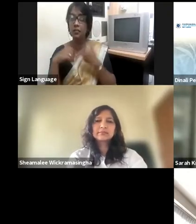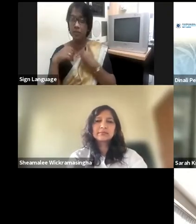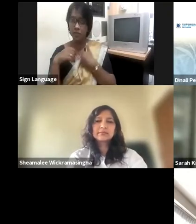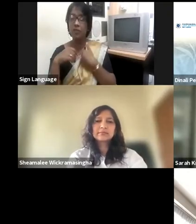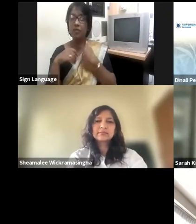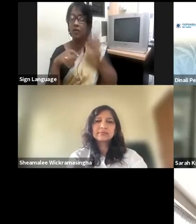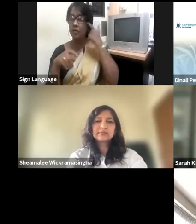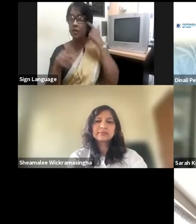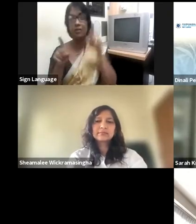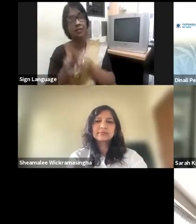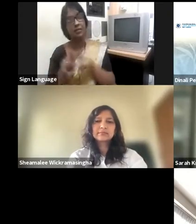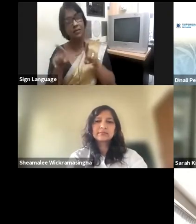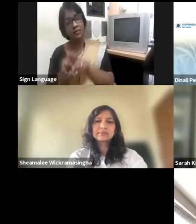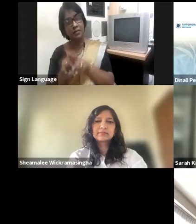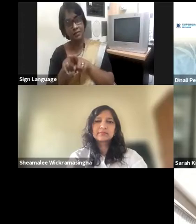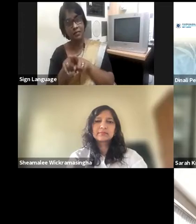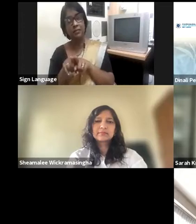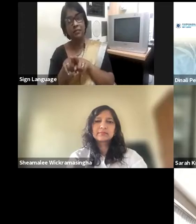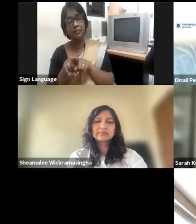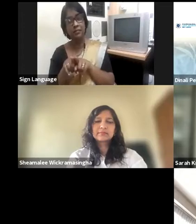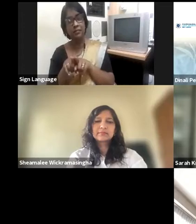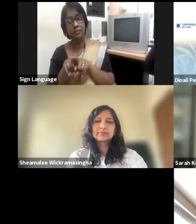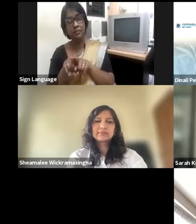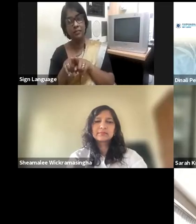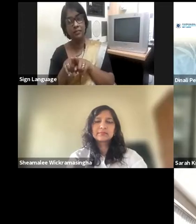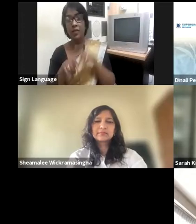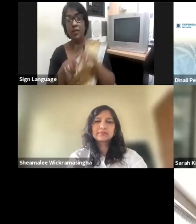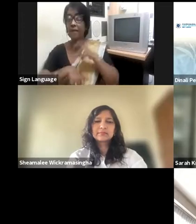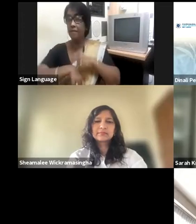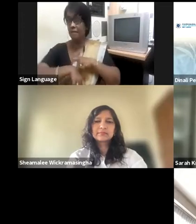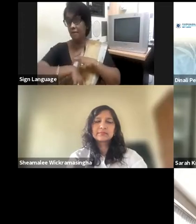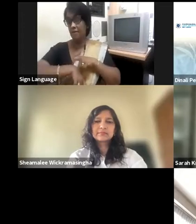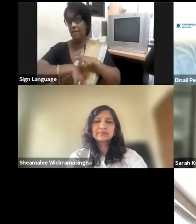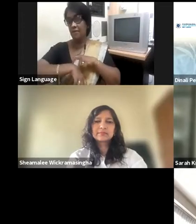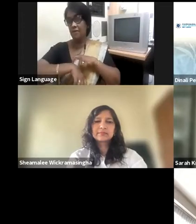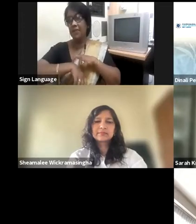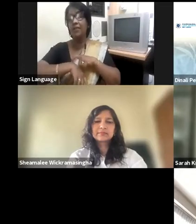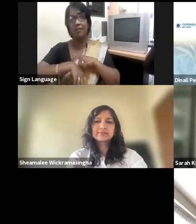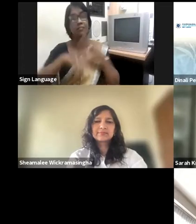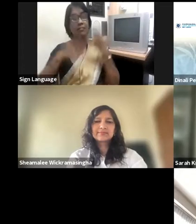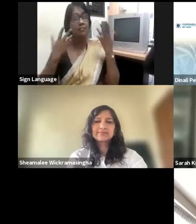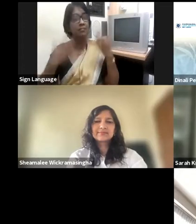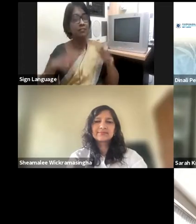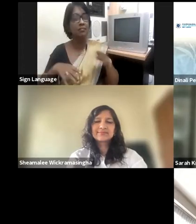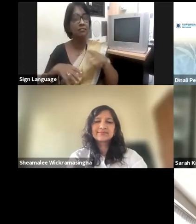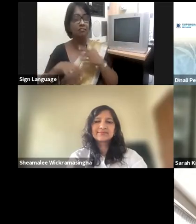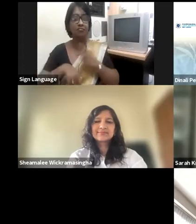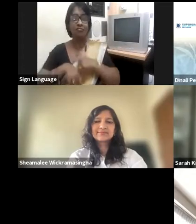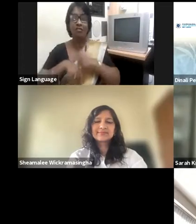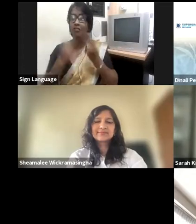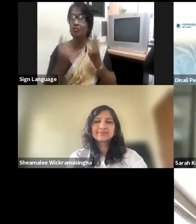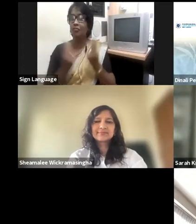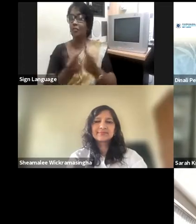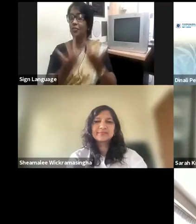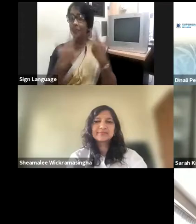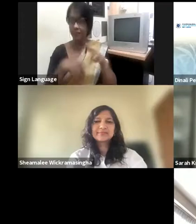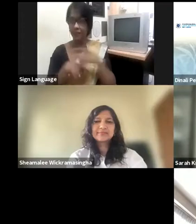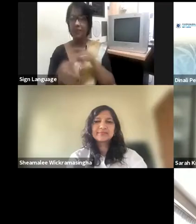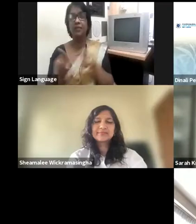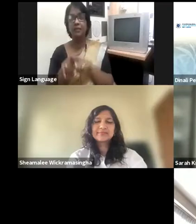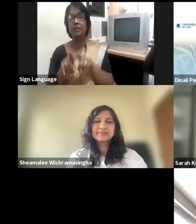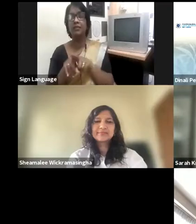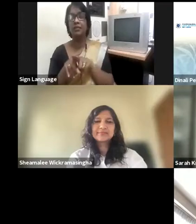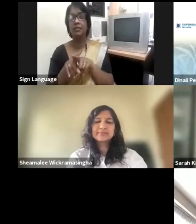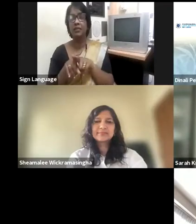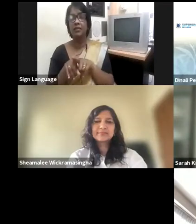time has flown by and come to an end, unfortunately. I know that we could